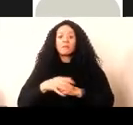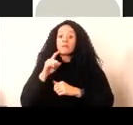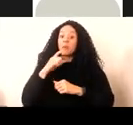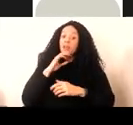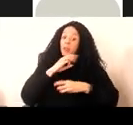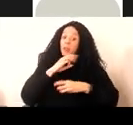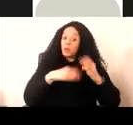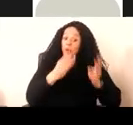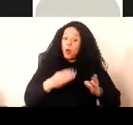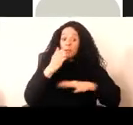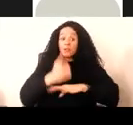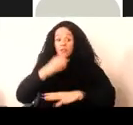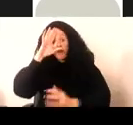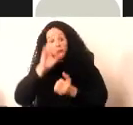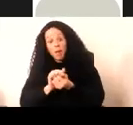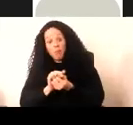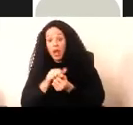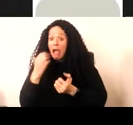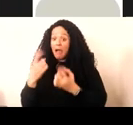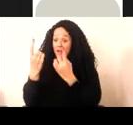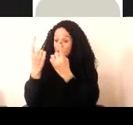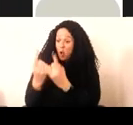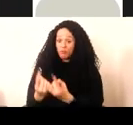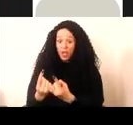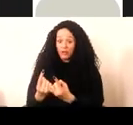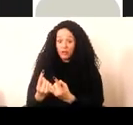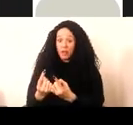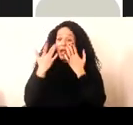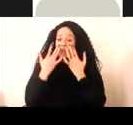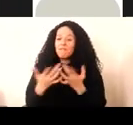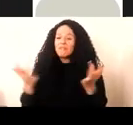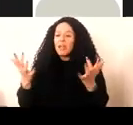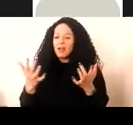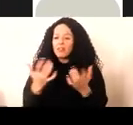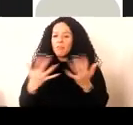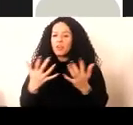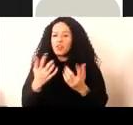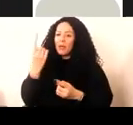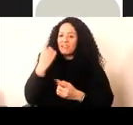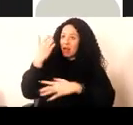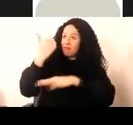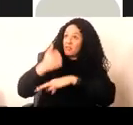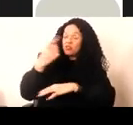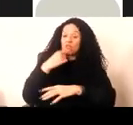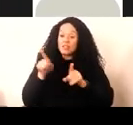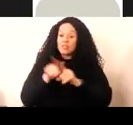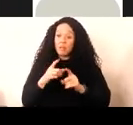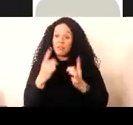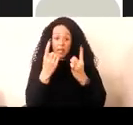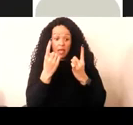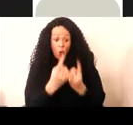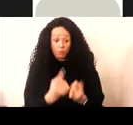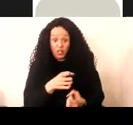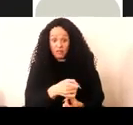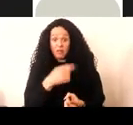interprets an object, it reveals as much about itself as it does about the object. In the context of the digital, this feels